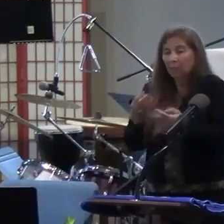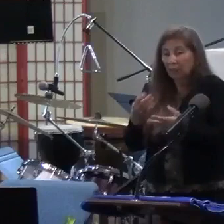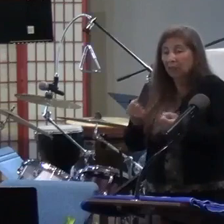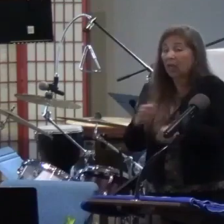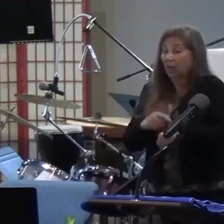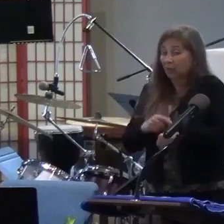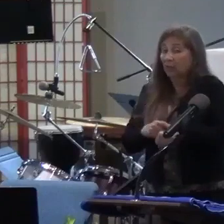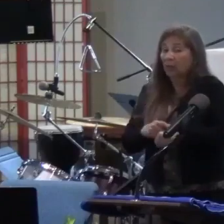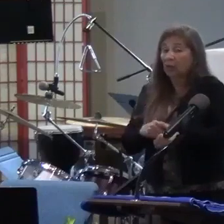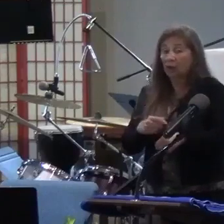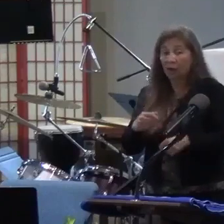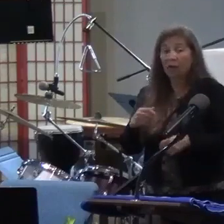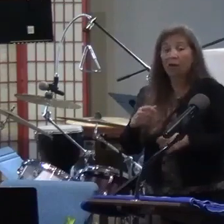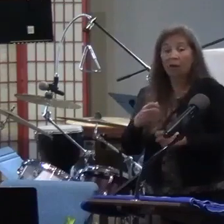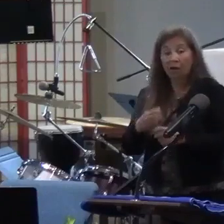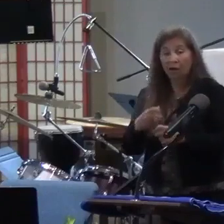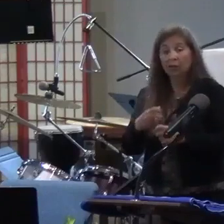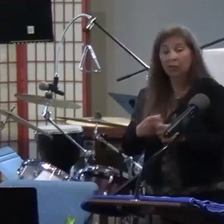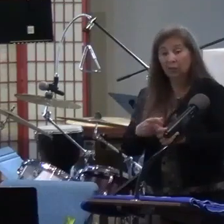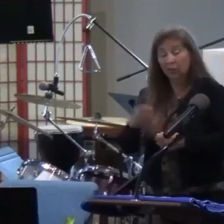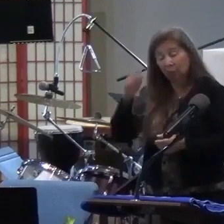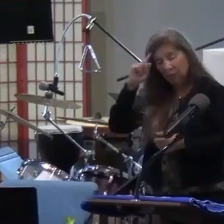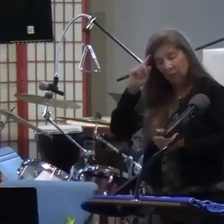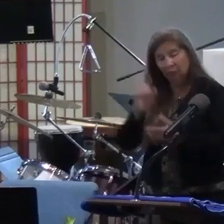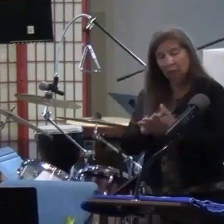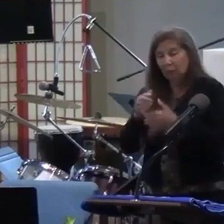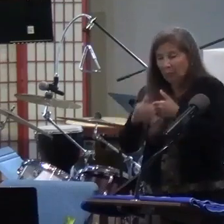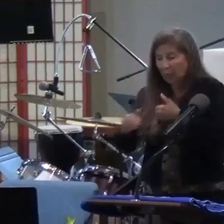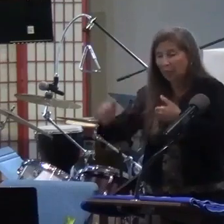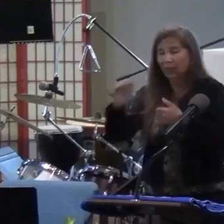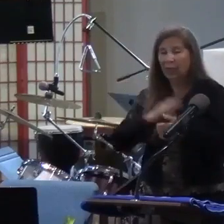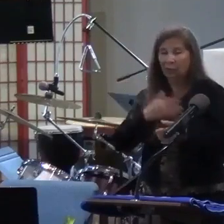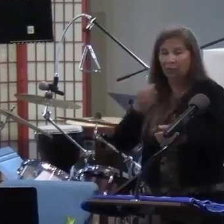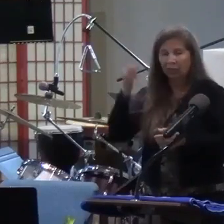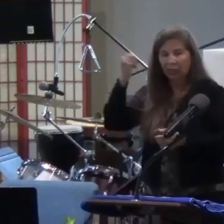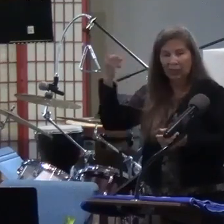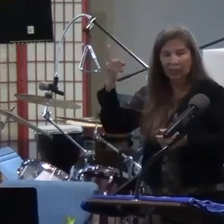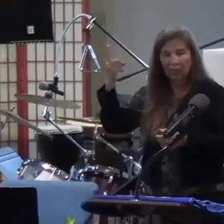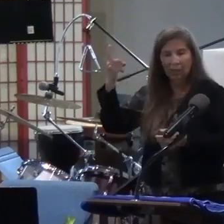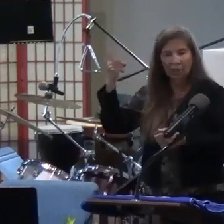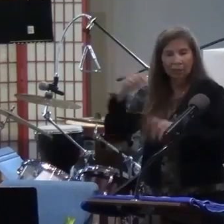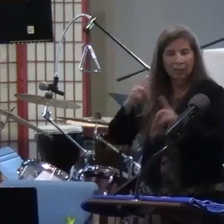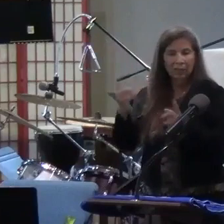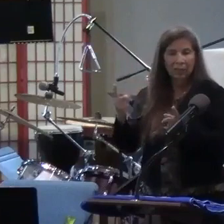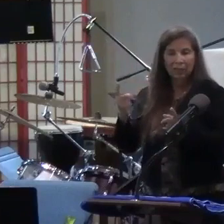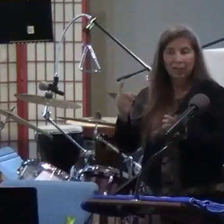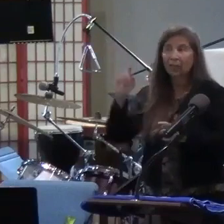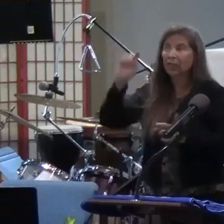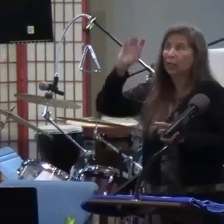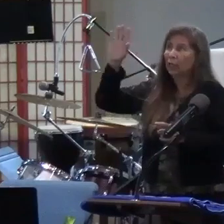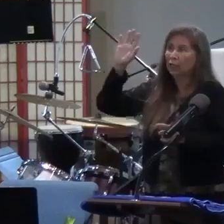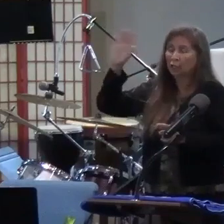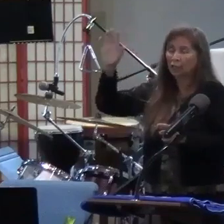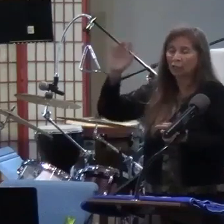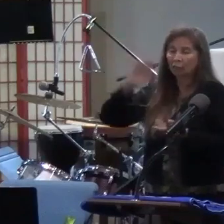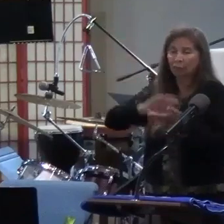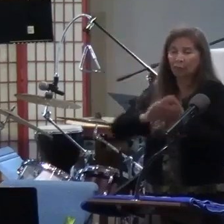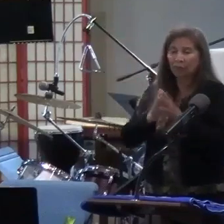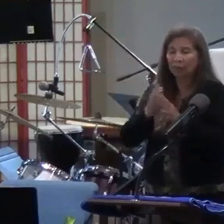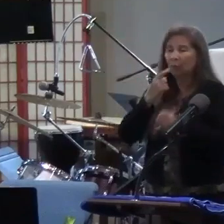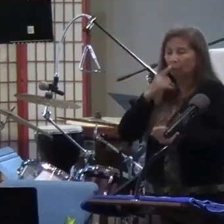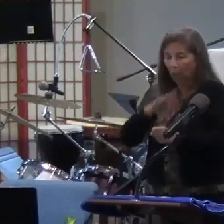to believe beyond our understanding. Really. But he says that his peace is promised beyond our understanding.